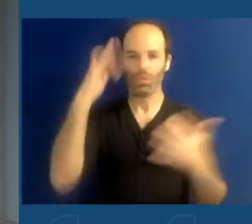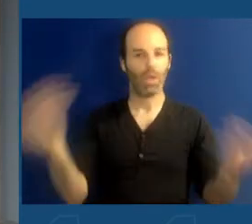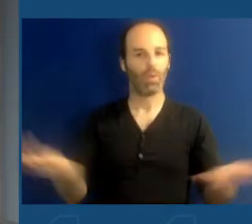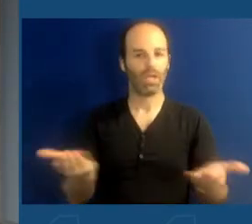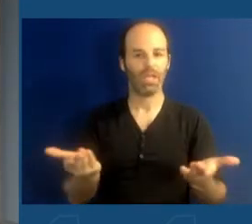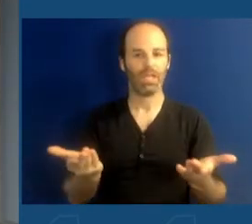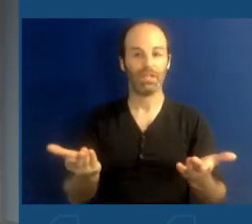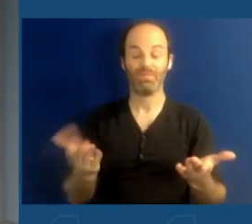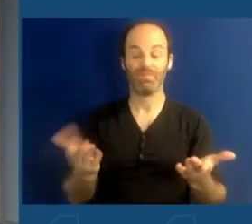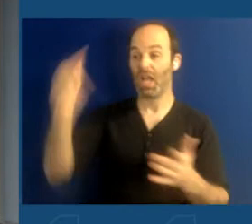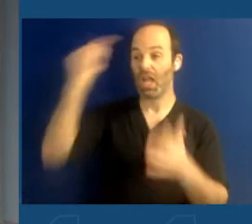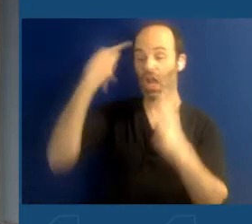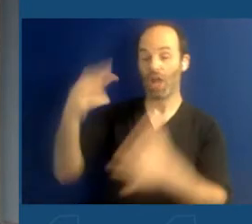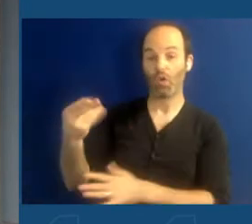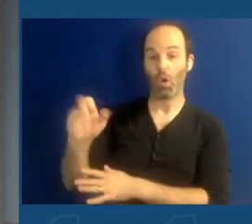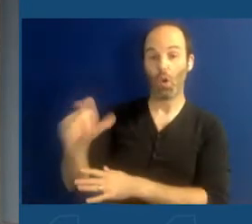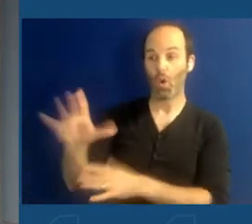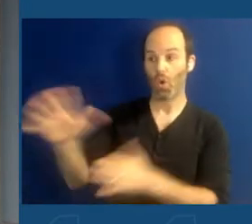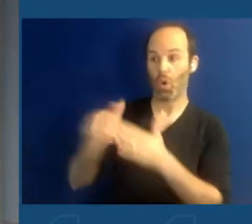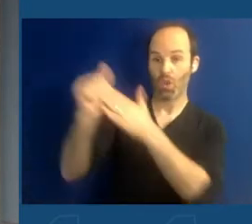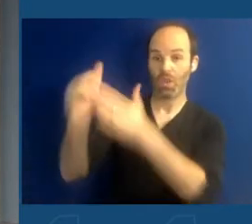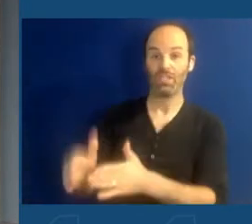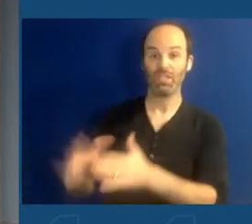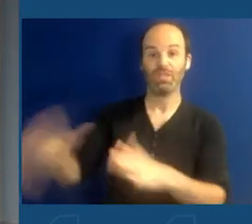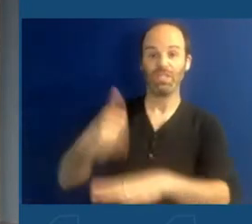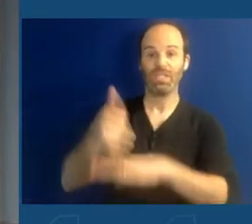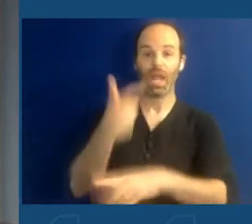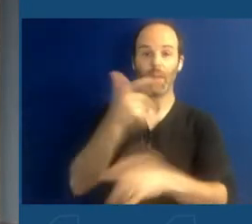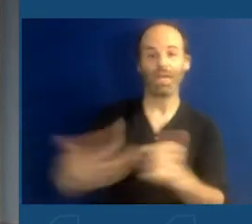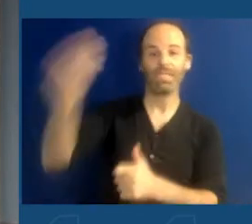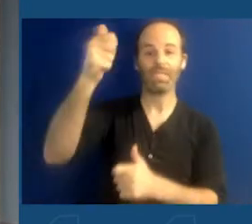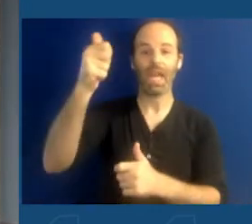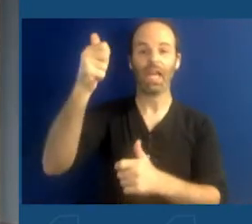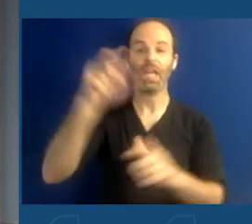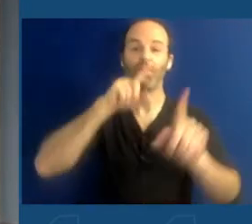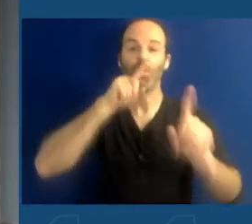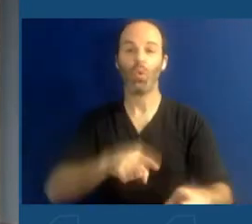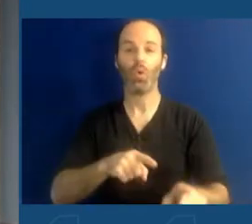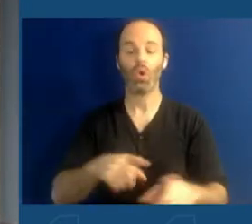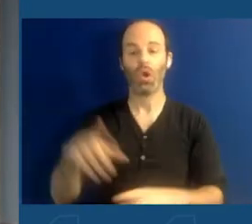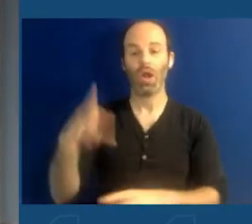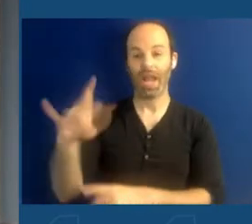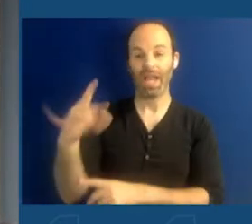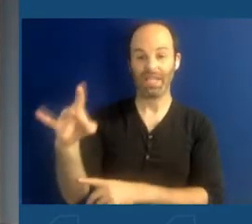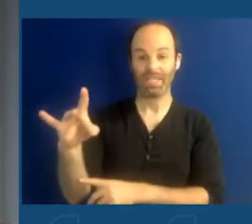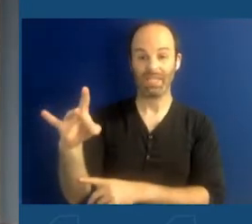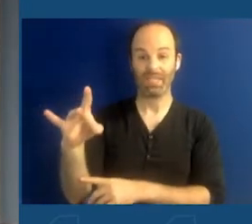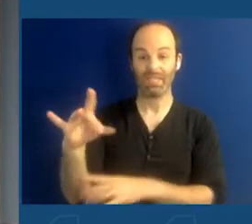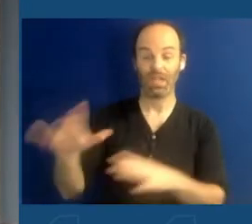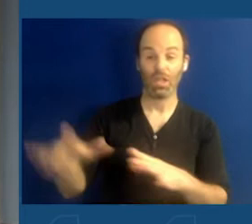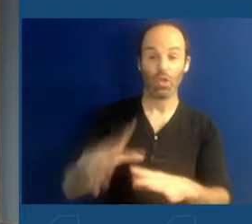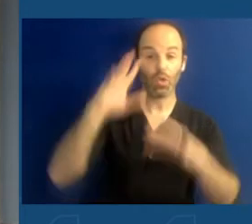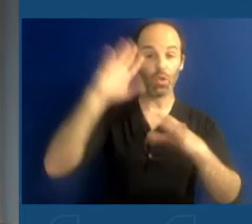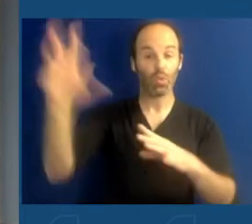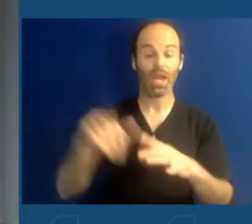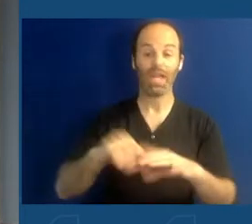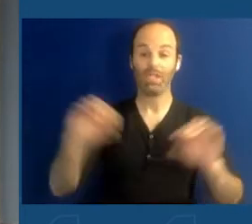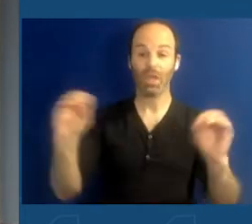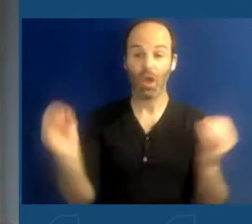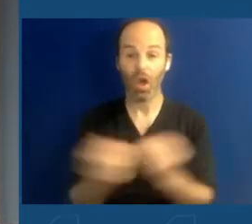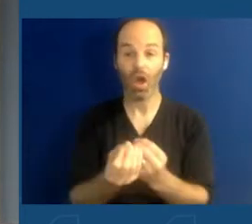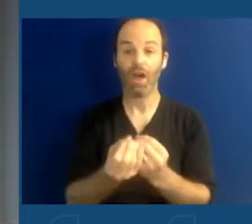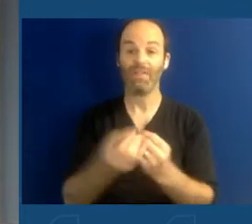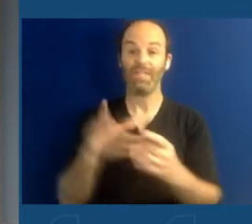she issued Executive Order 18. It creates the Office of Domestic Terrorism Prevention within Dishes, and it